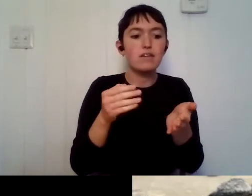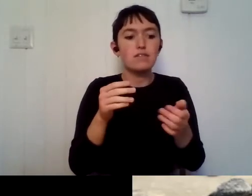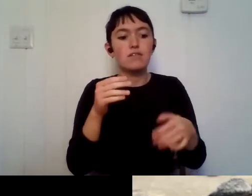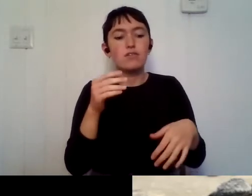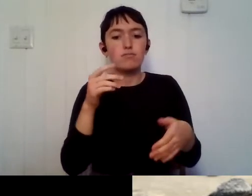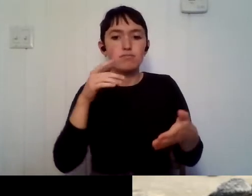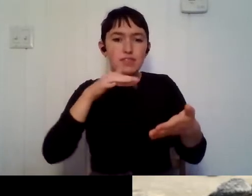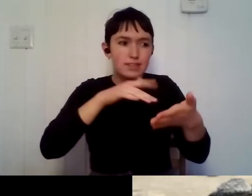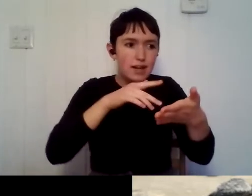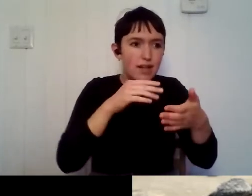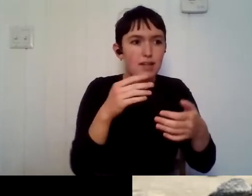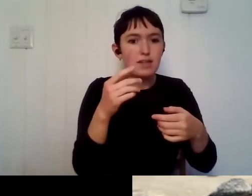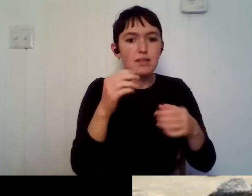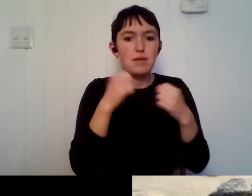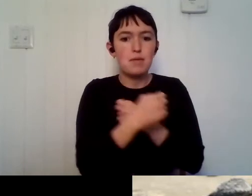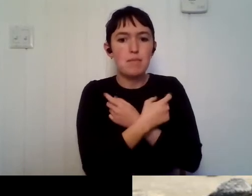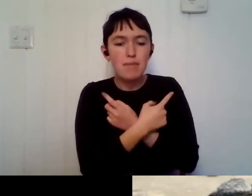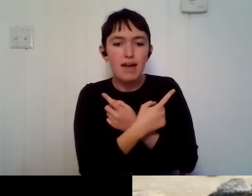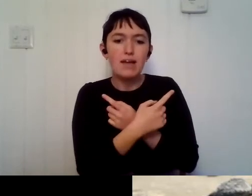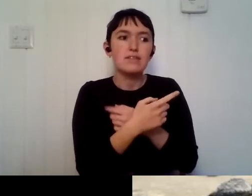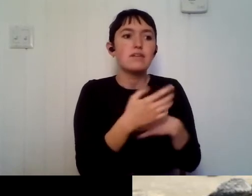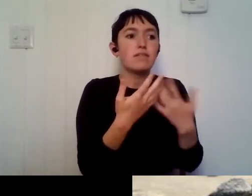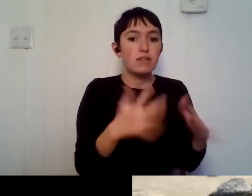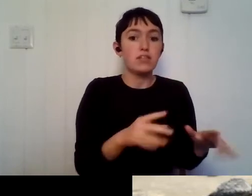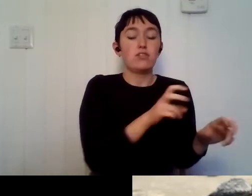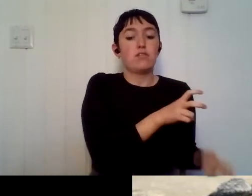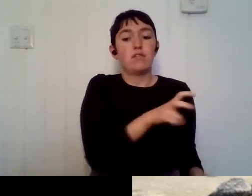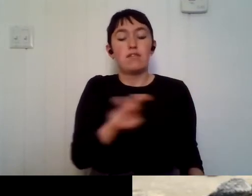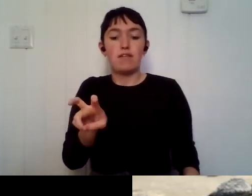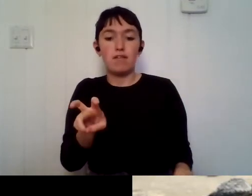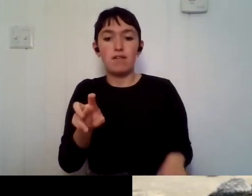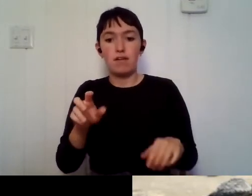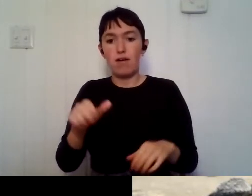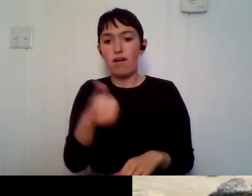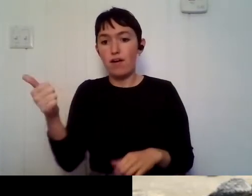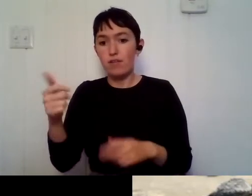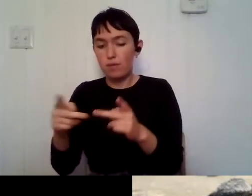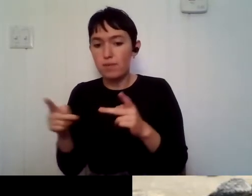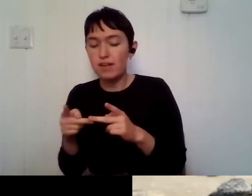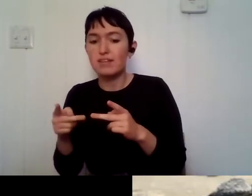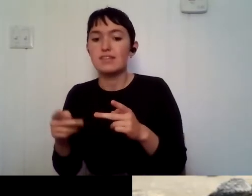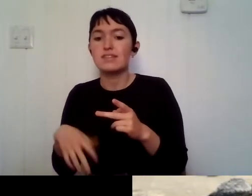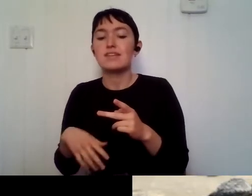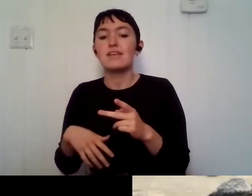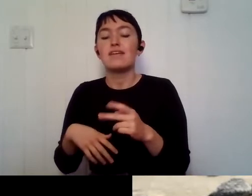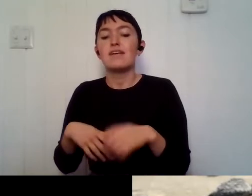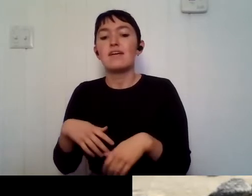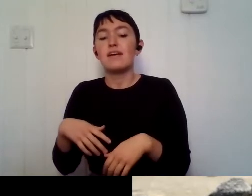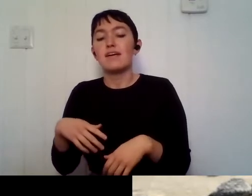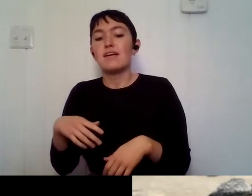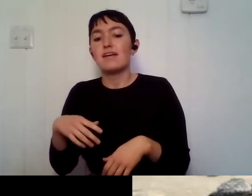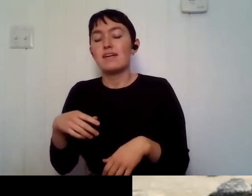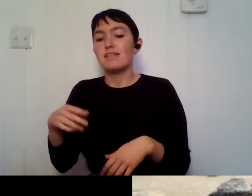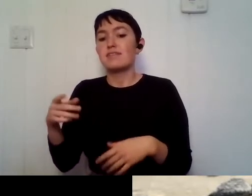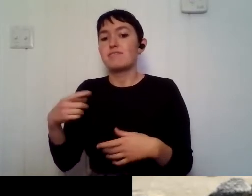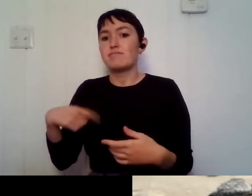traps up to the next location, um, and stage them for the day and then go take a nap, eat, and go back up the